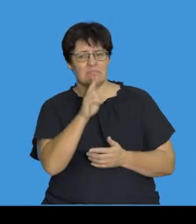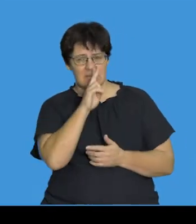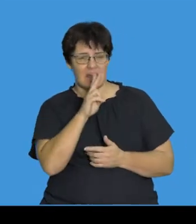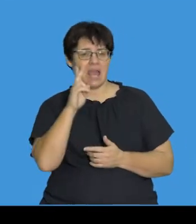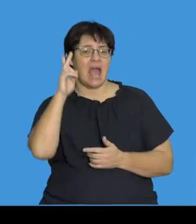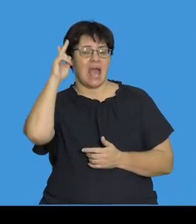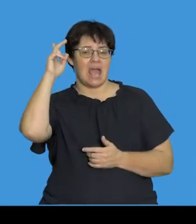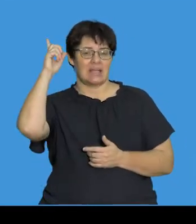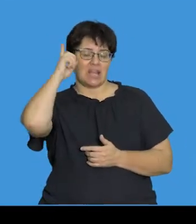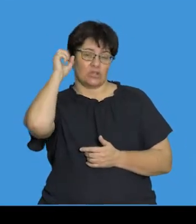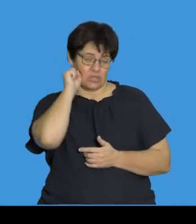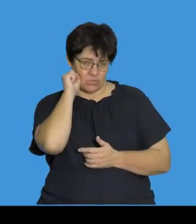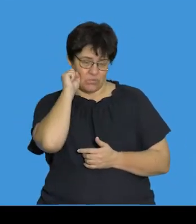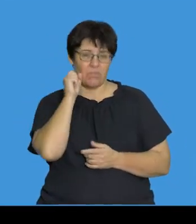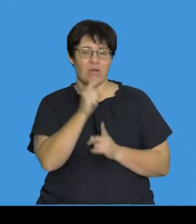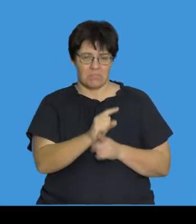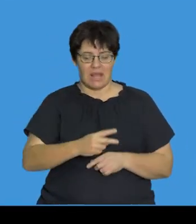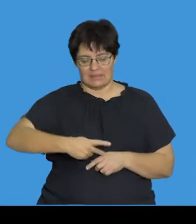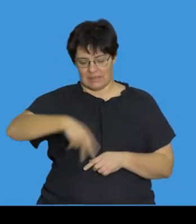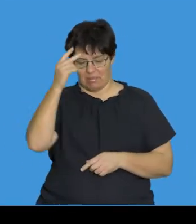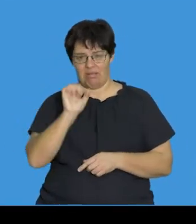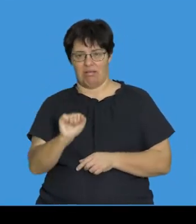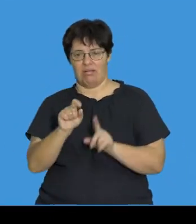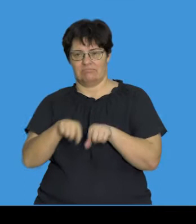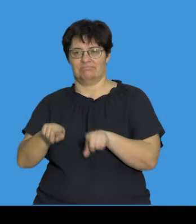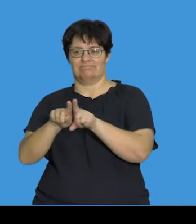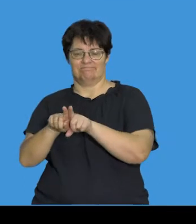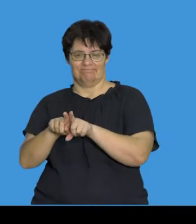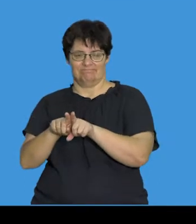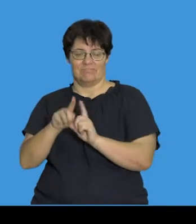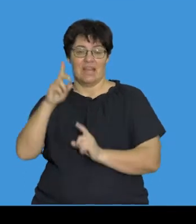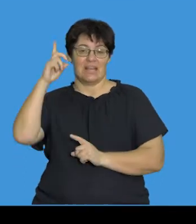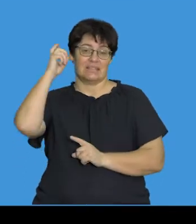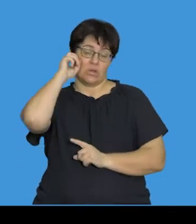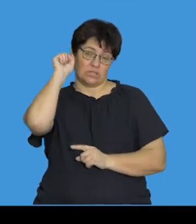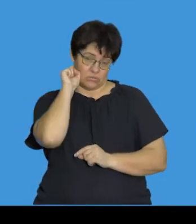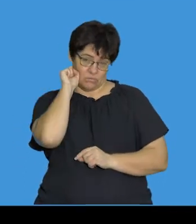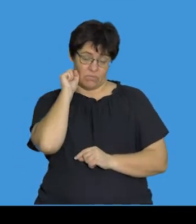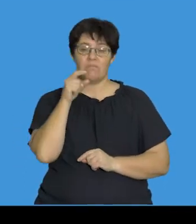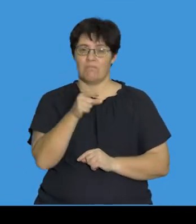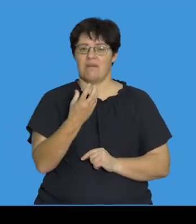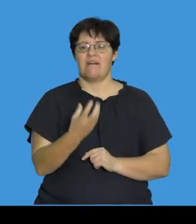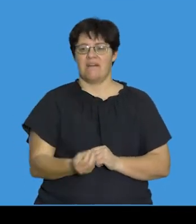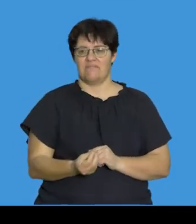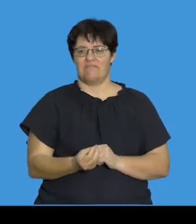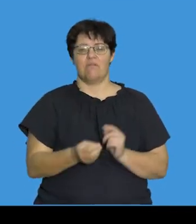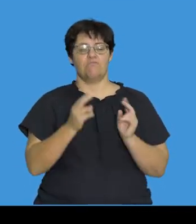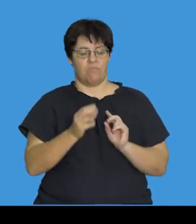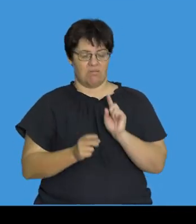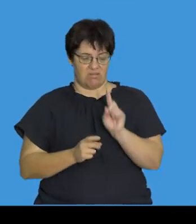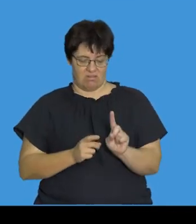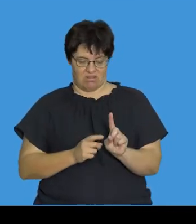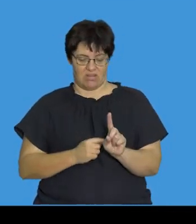conditions, like Down syndrome, we see a duplication of a chromosome. So, a Down syndrome individual will have,